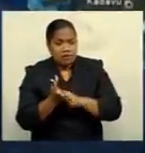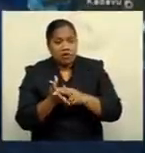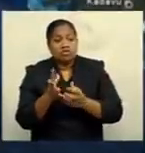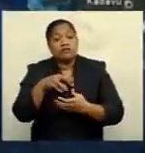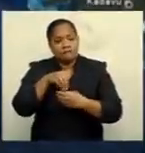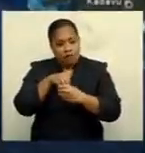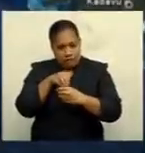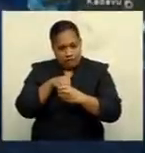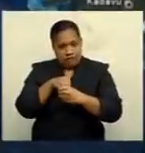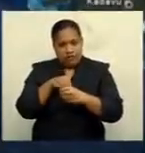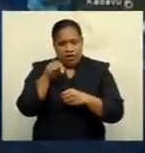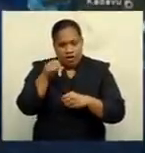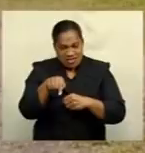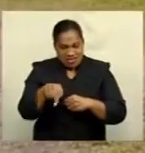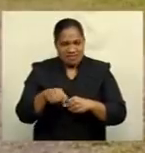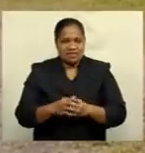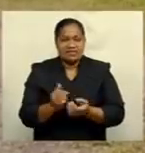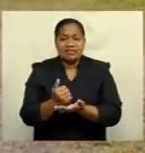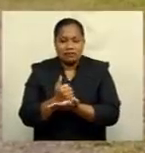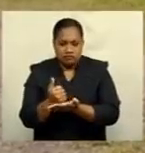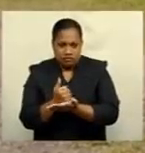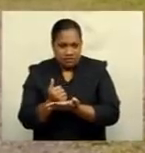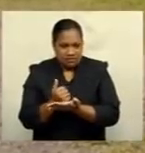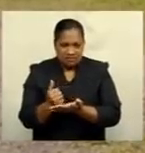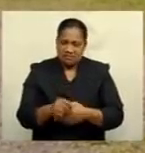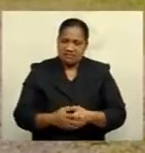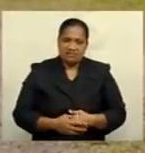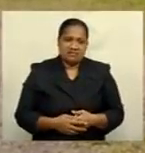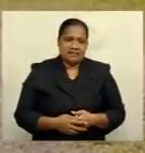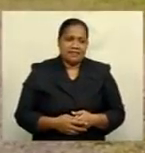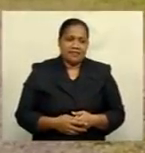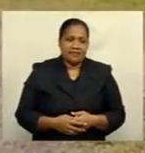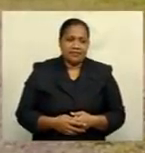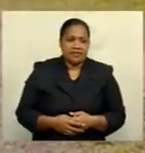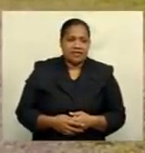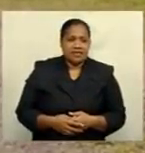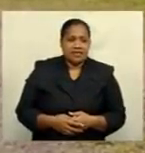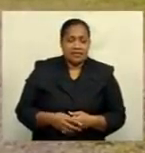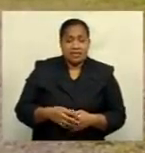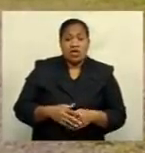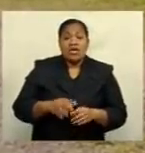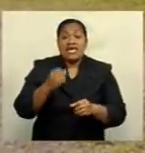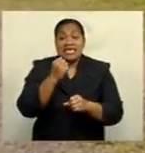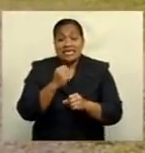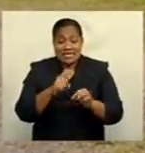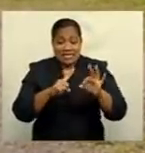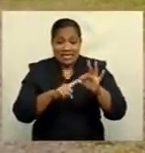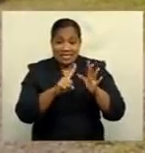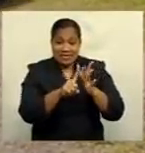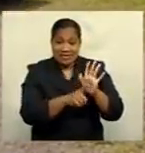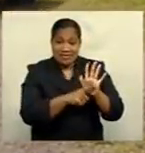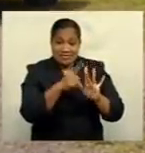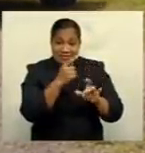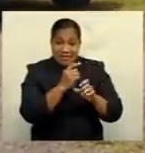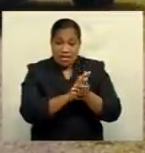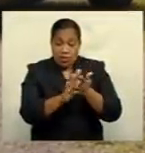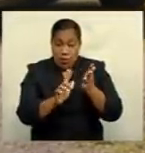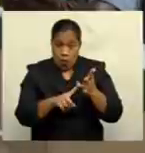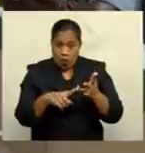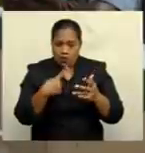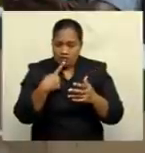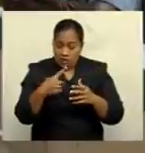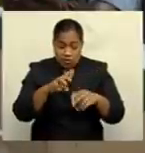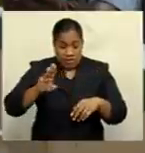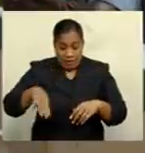in this illegal act. Not mincing his words, Gilio is reiterating to the members of the force that the time